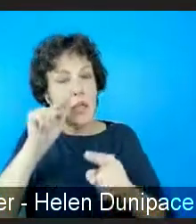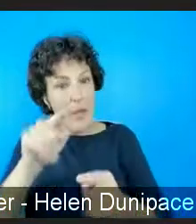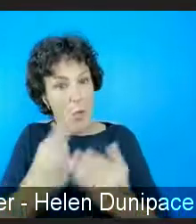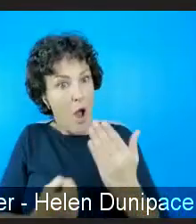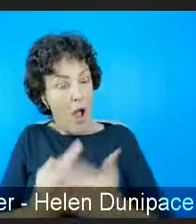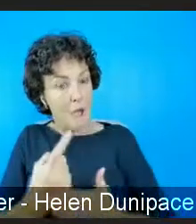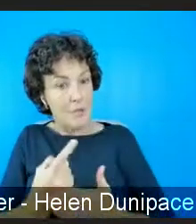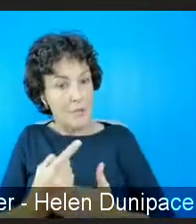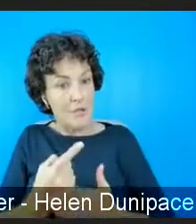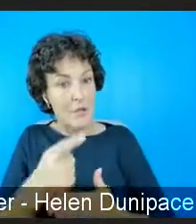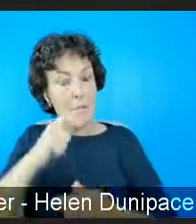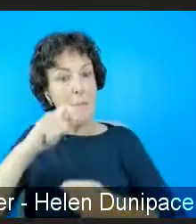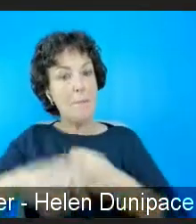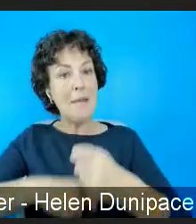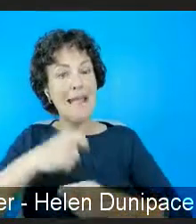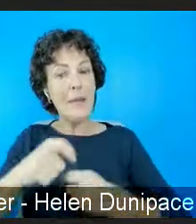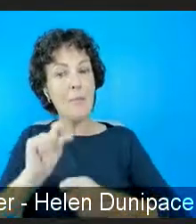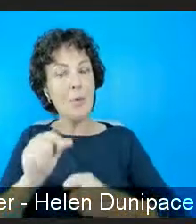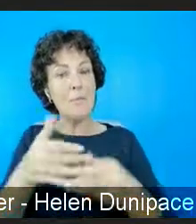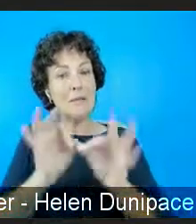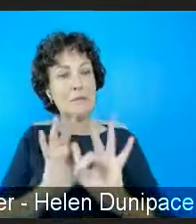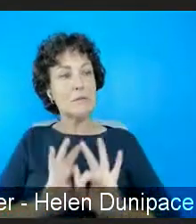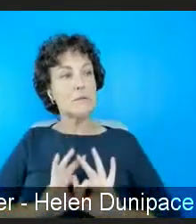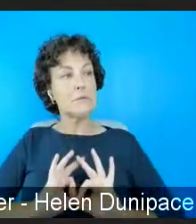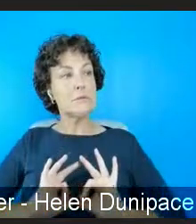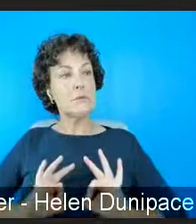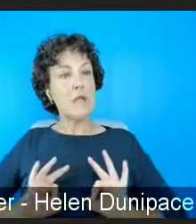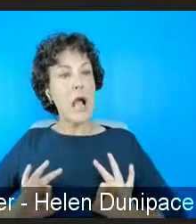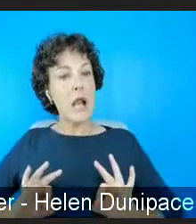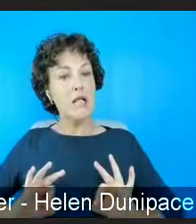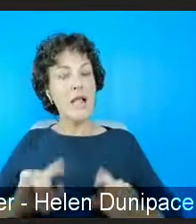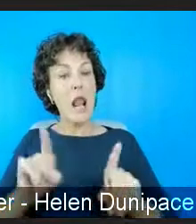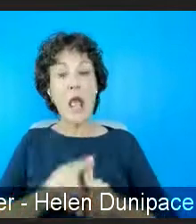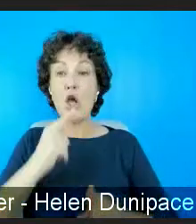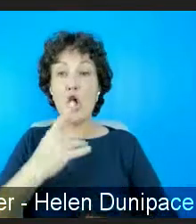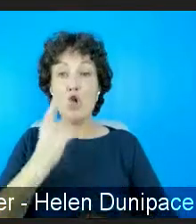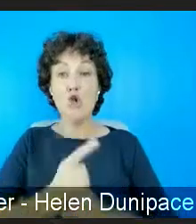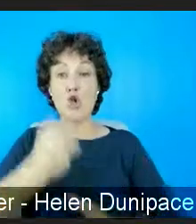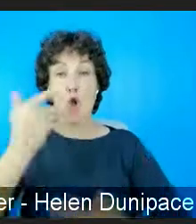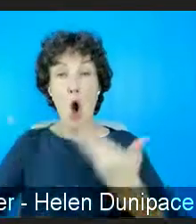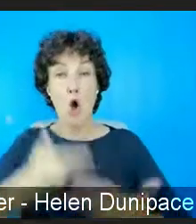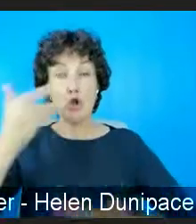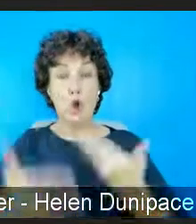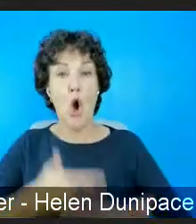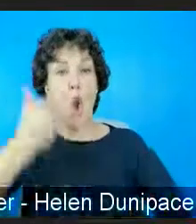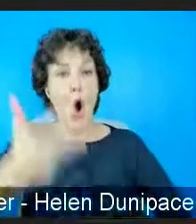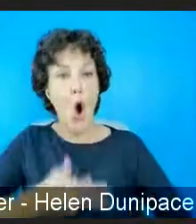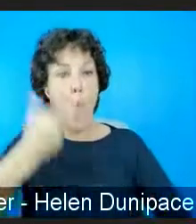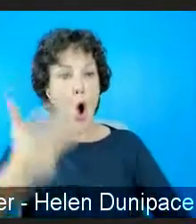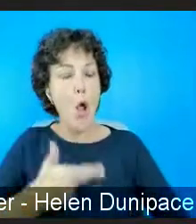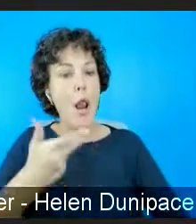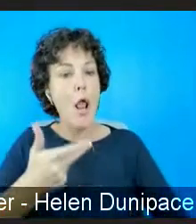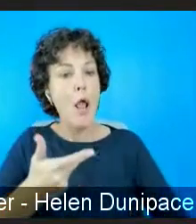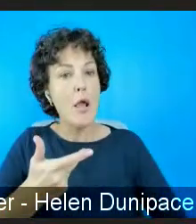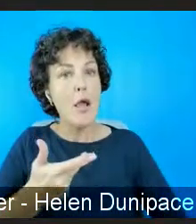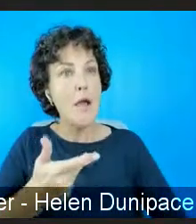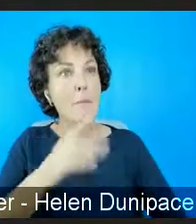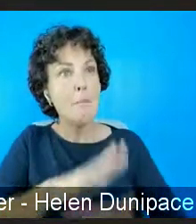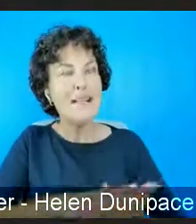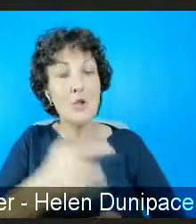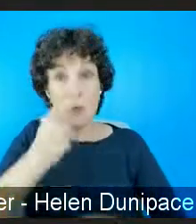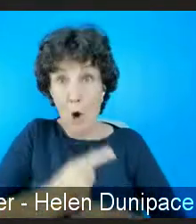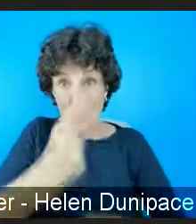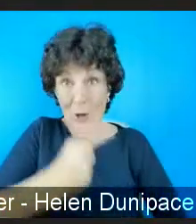as silence. So it was almost like talking about it all the time became a way of not doing anything about it.